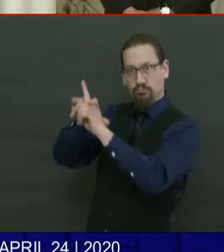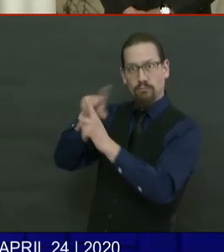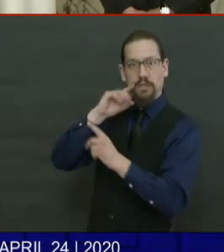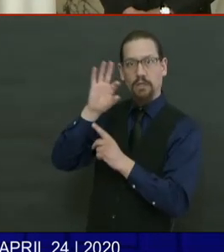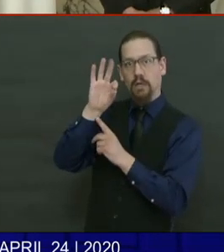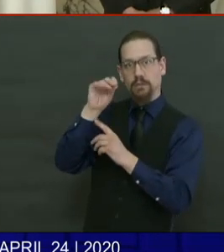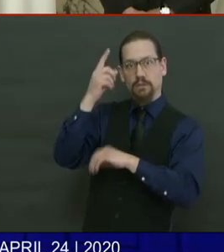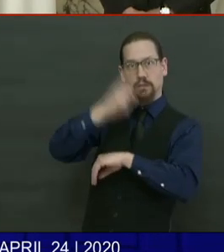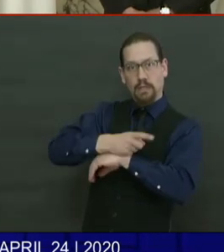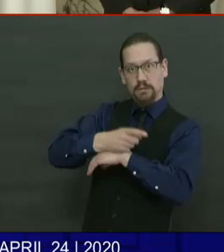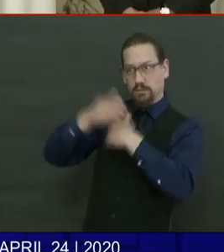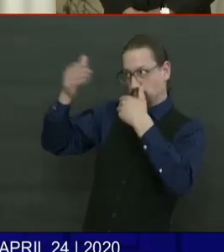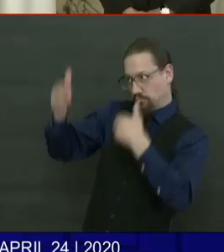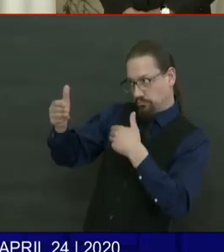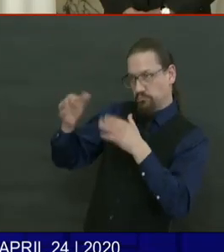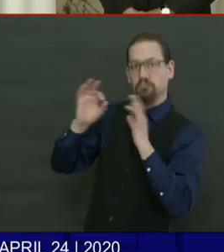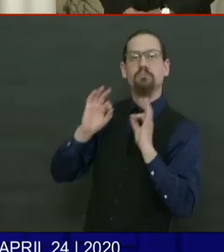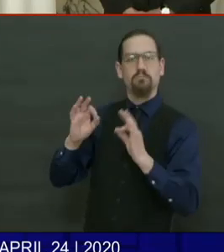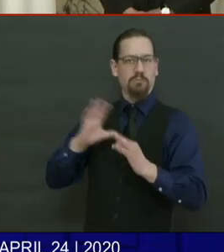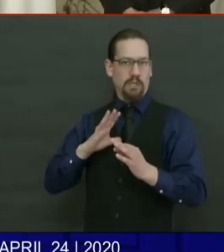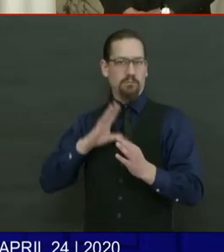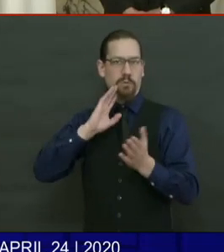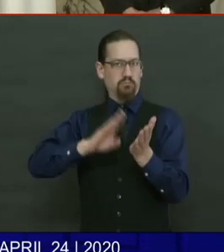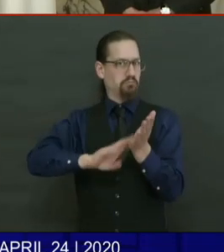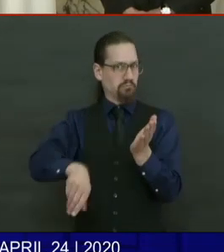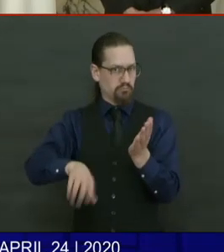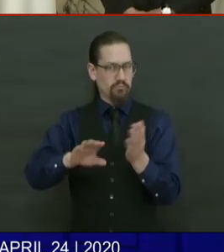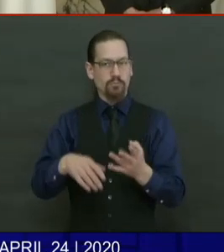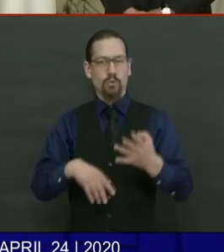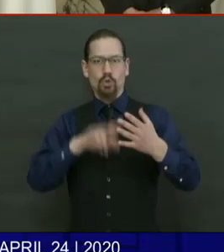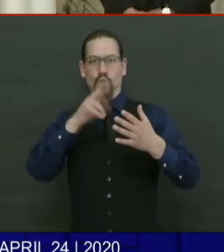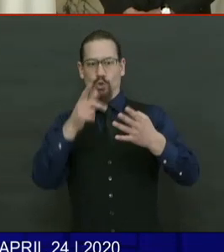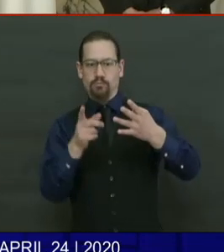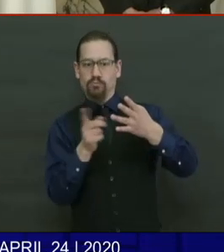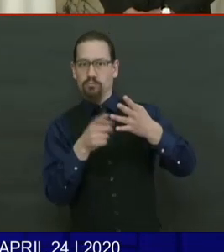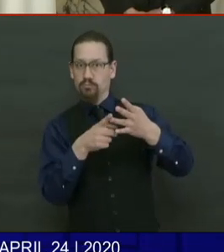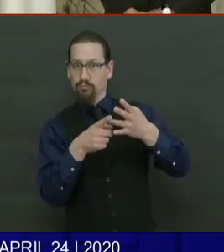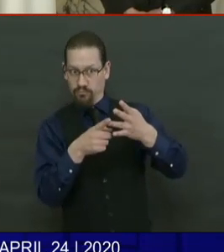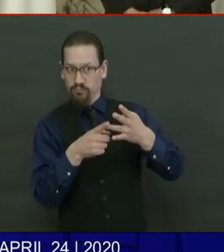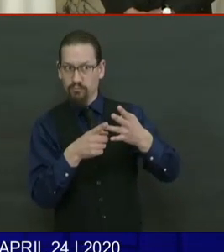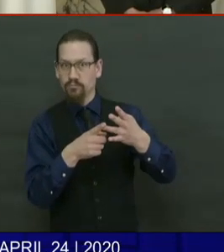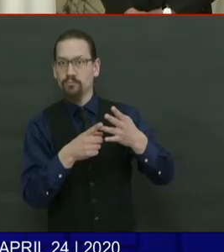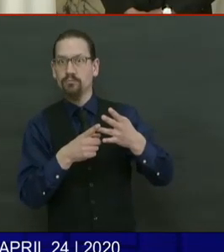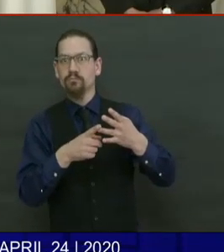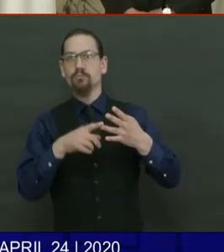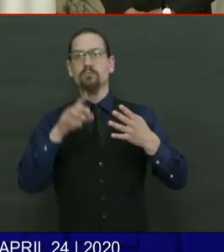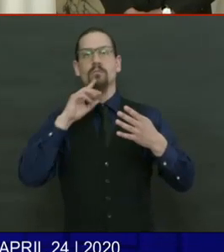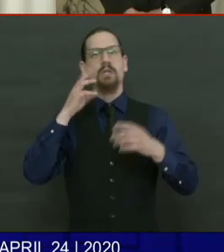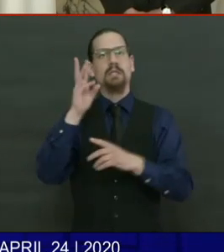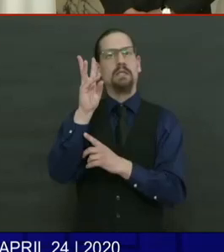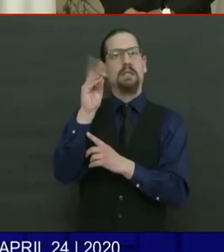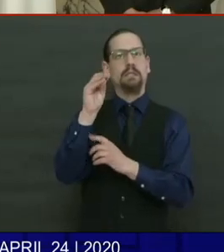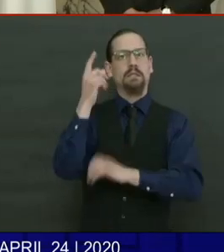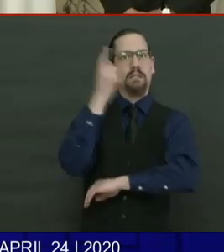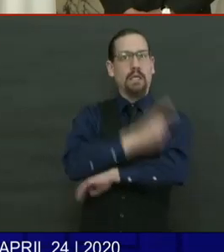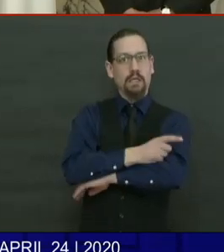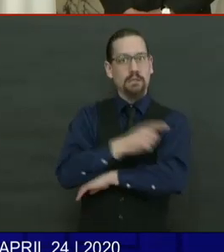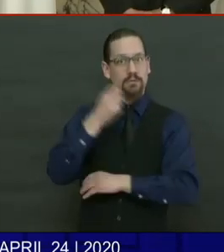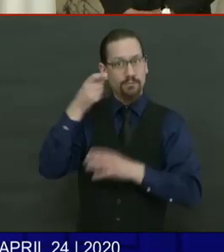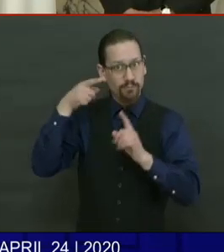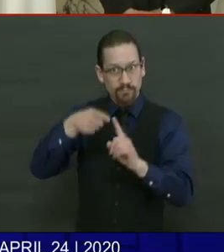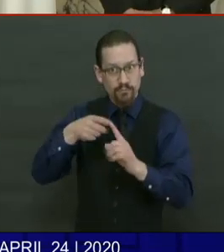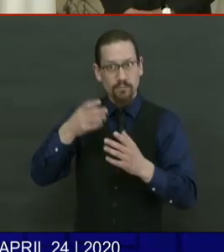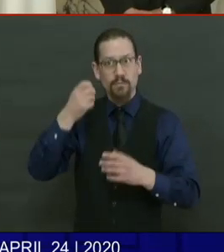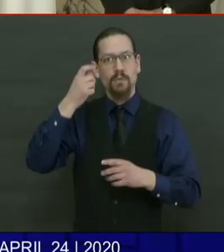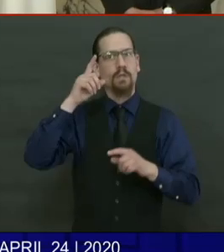rating agency, so it won't affect your long-term credit. A 60-day moratorium on initiating residential